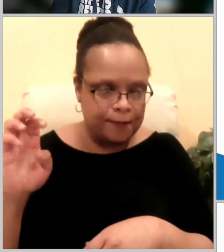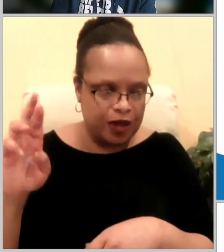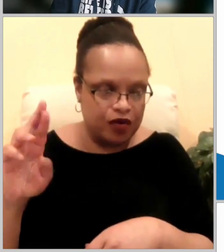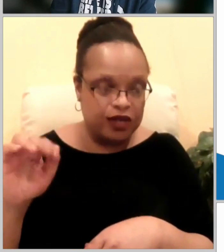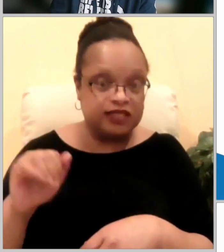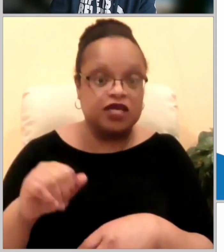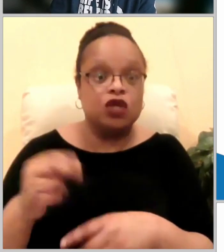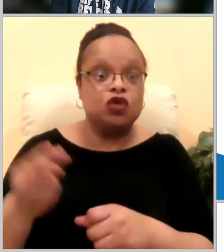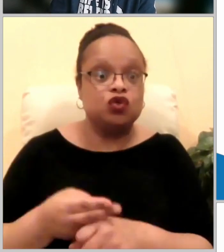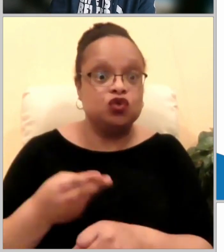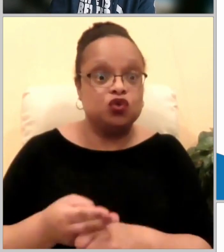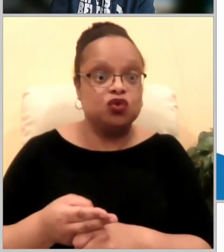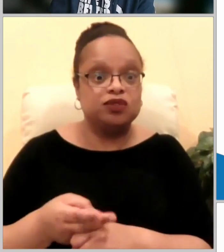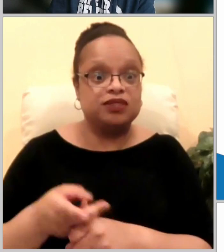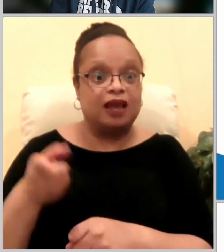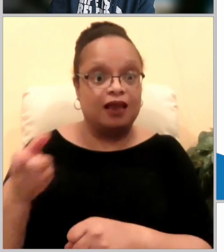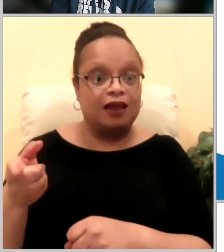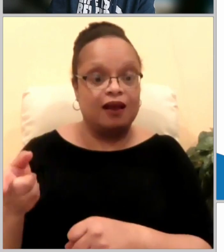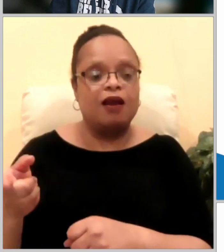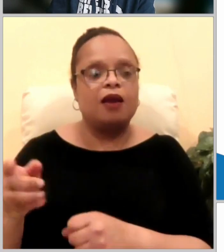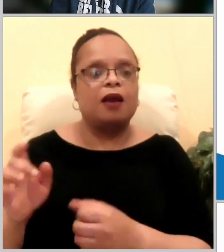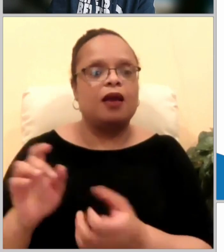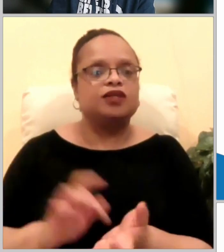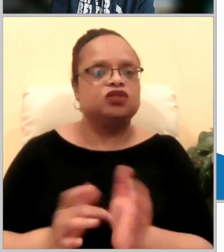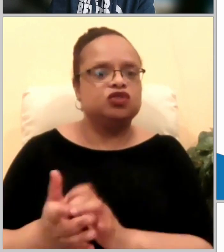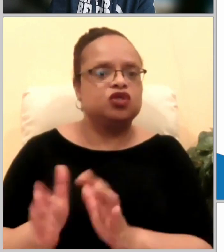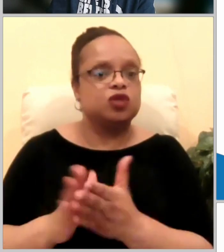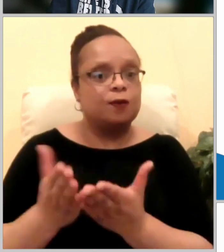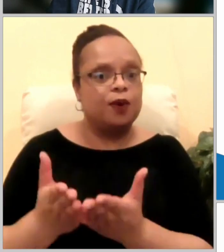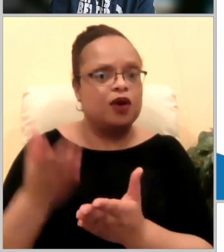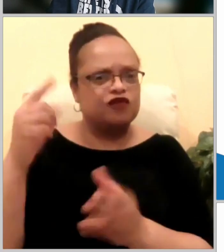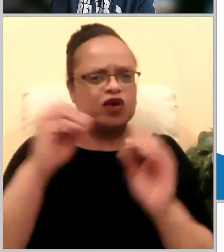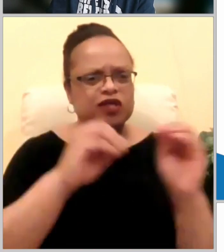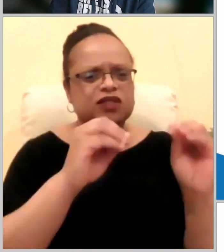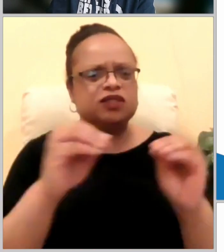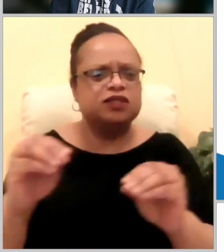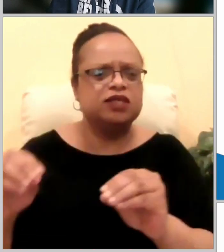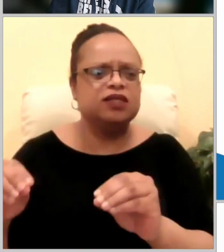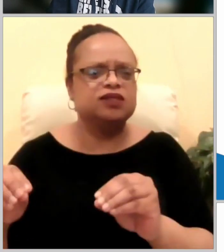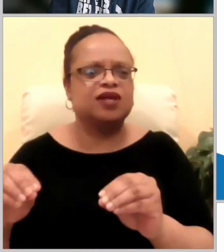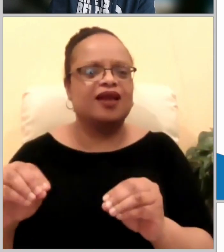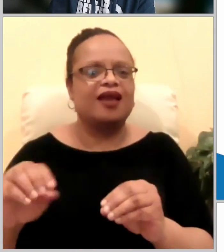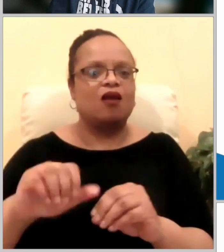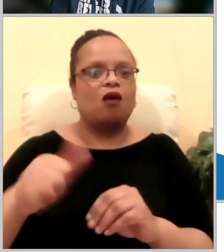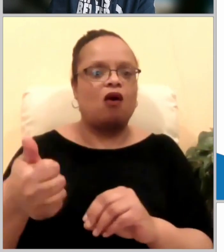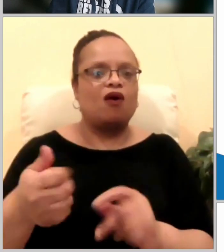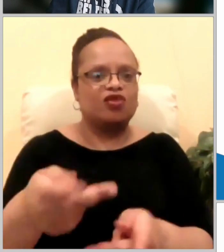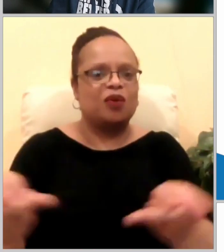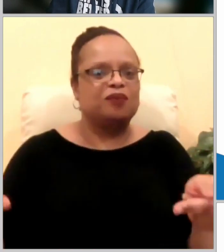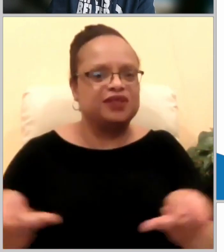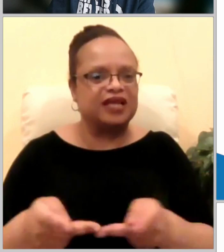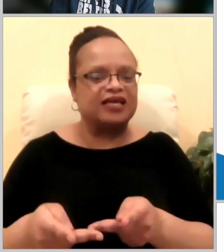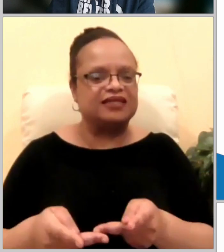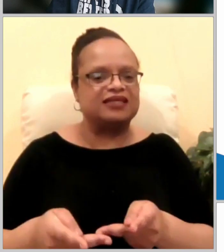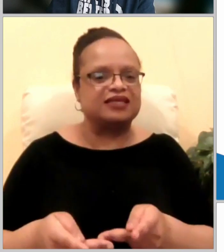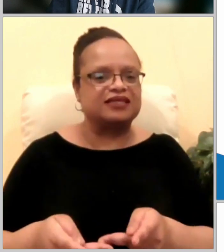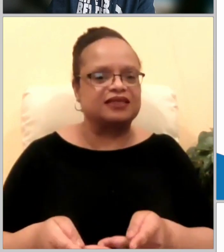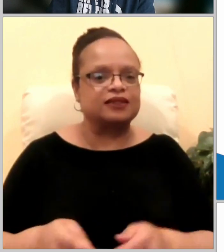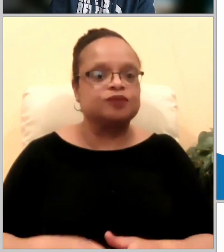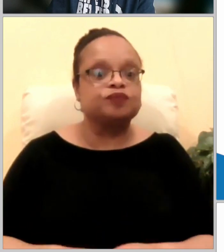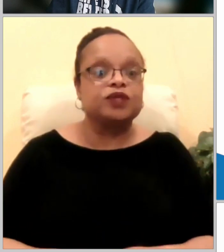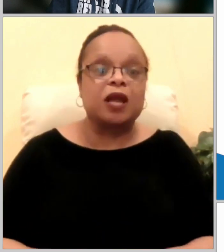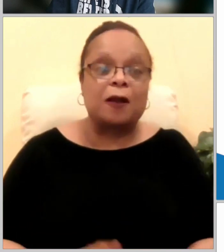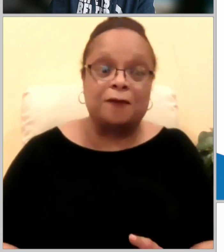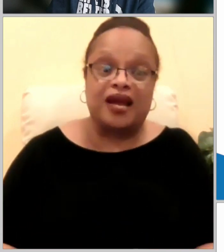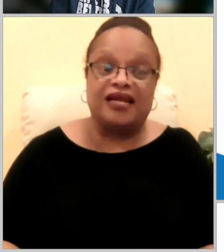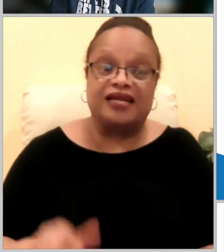covert operation because if it was discovered that he and his teammates were using the bible to teach bad things would happen to them including